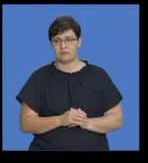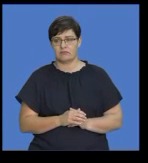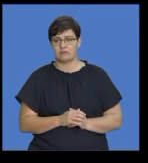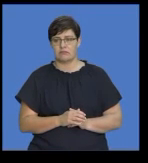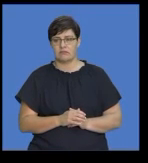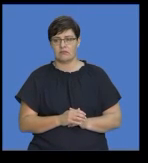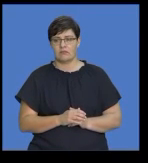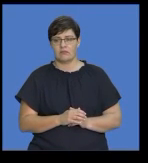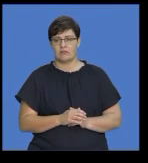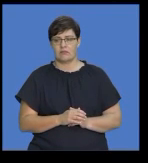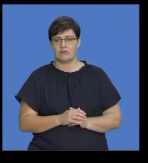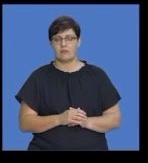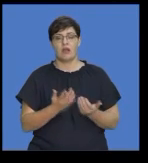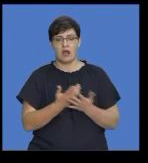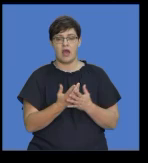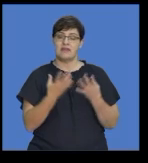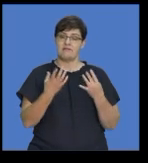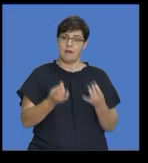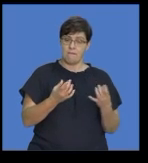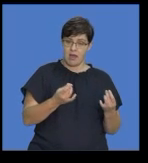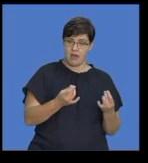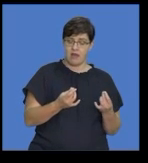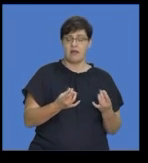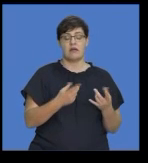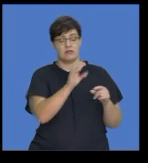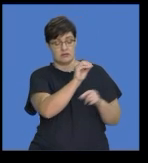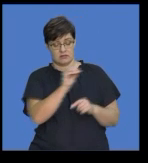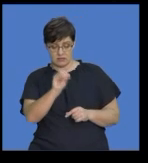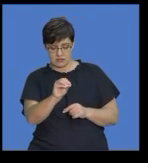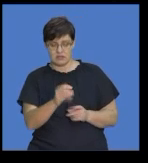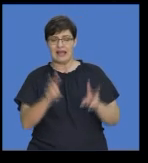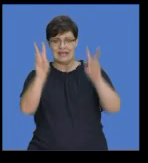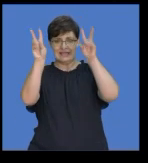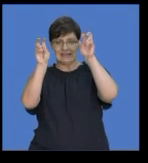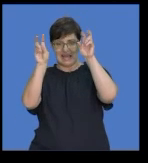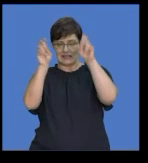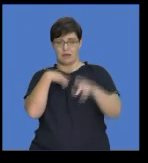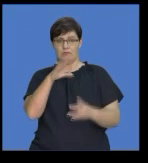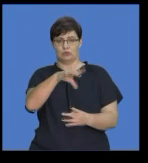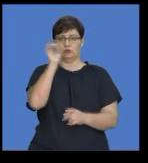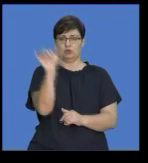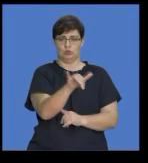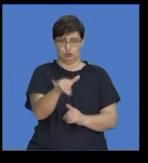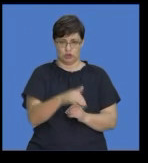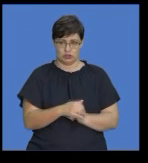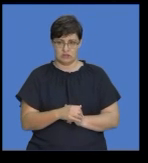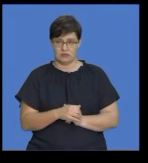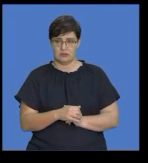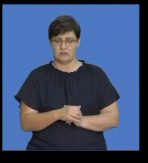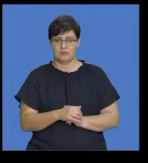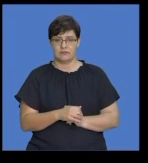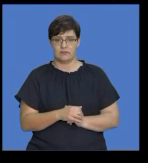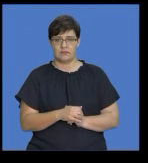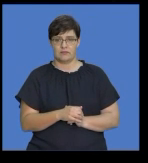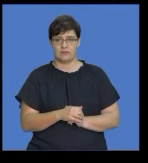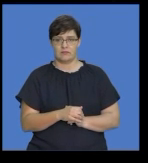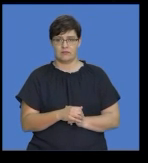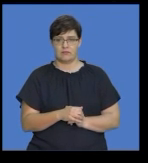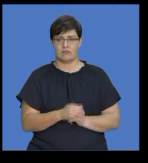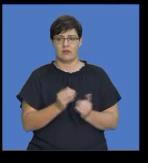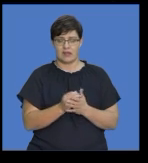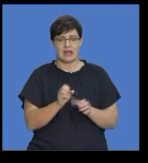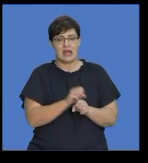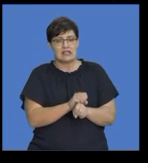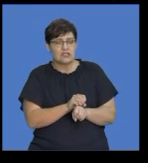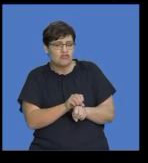the number and the title of the topic or the essay that you have chosen. Then we go on to the generic type